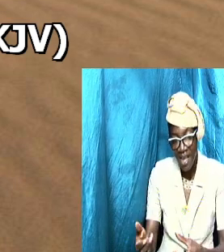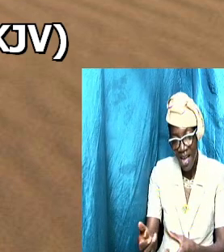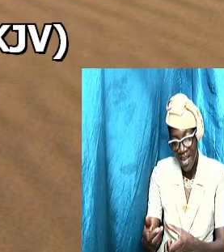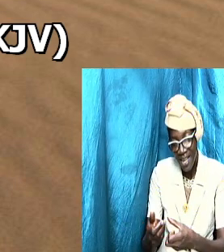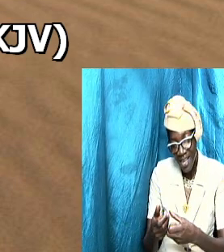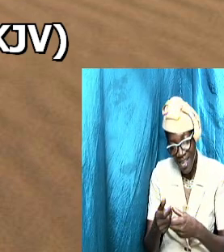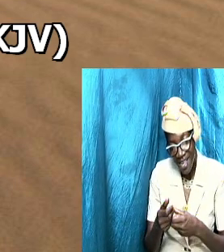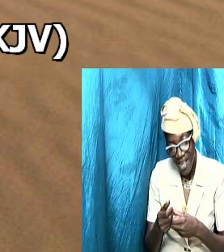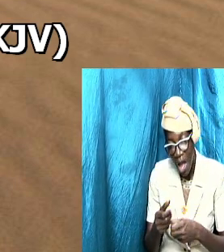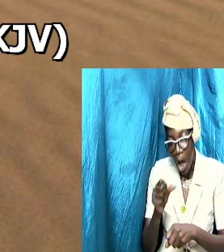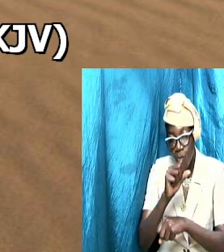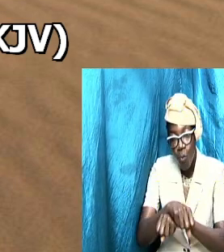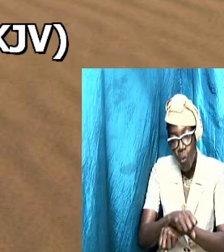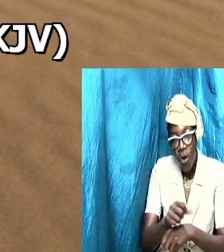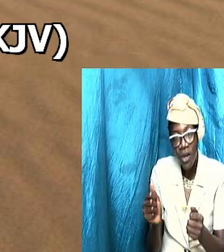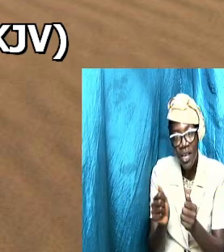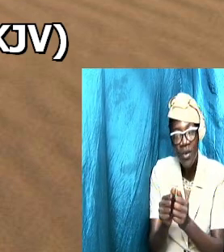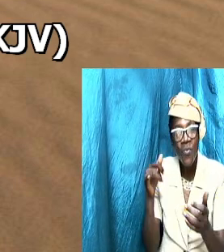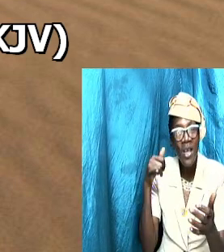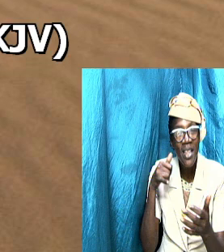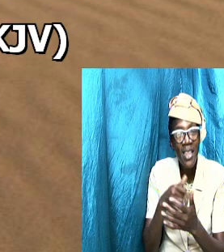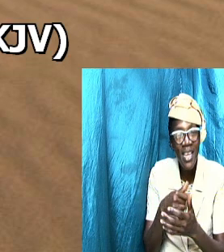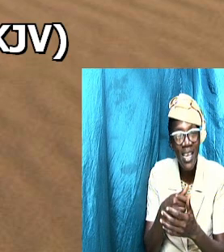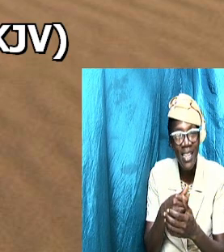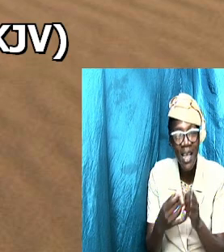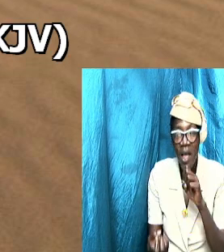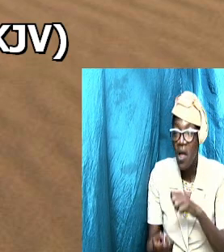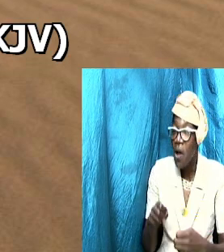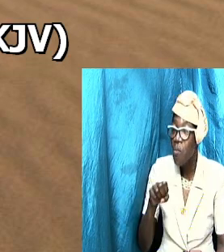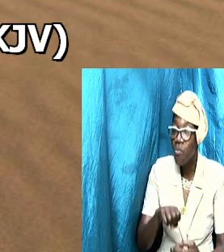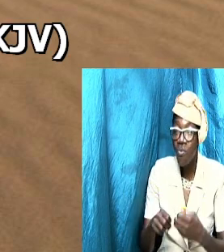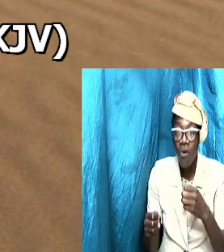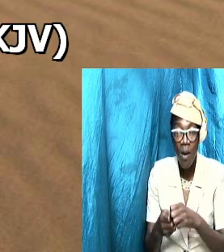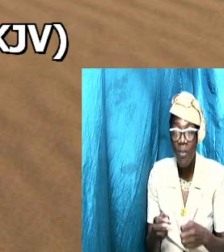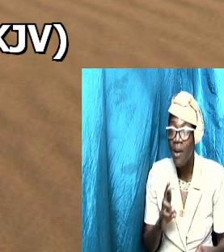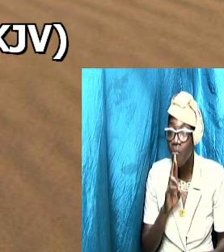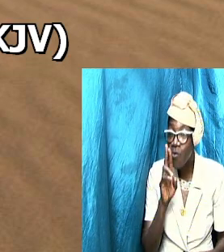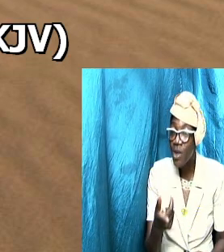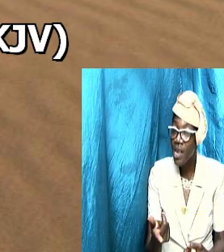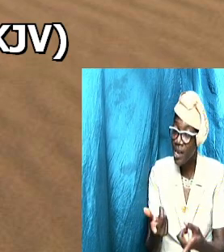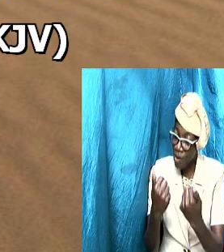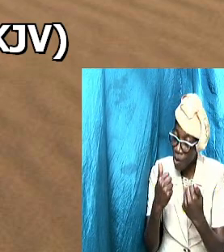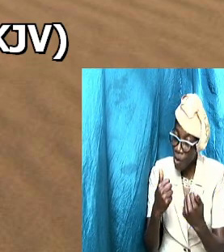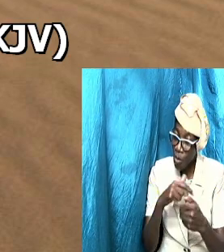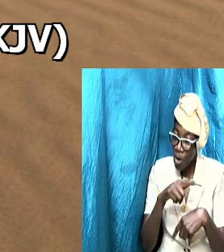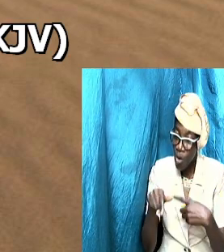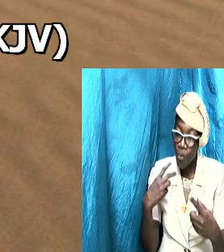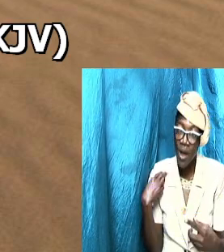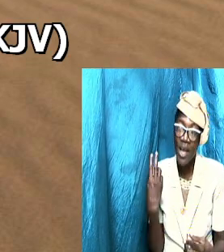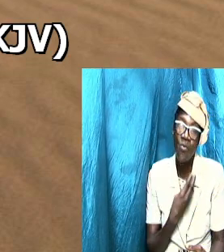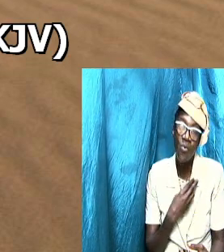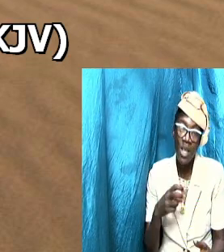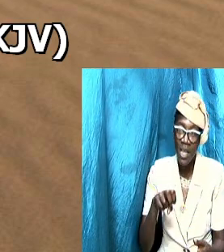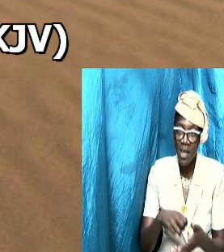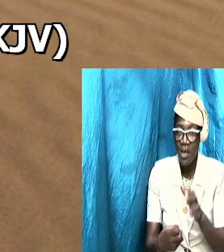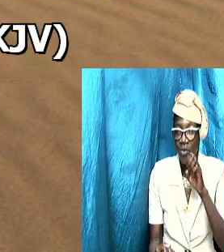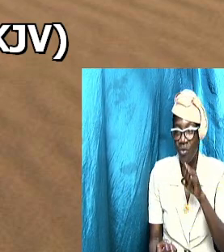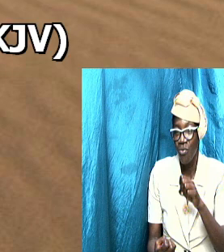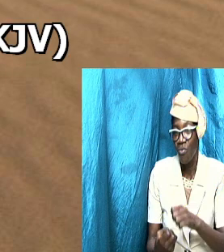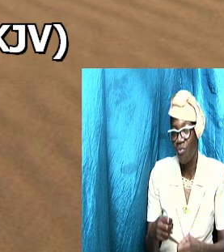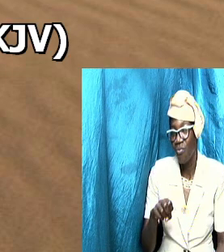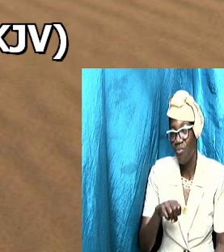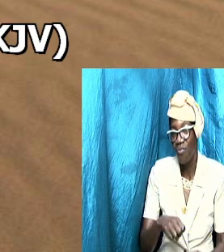with it conflicts really come about when we struggle with certain things